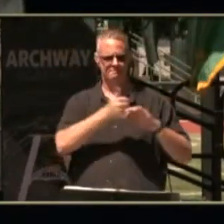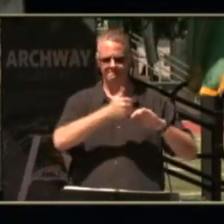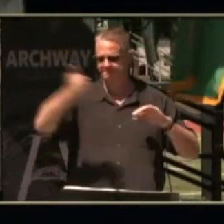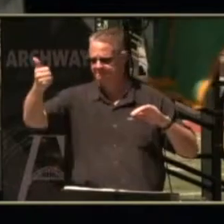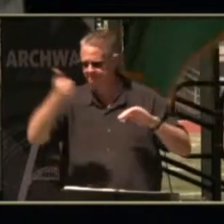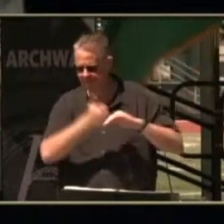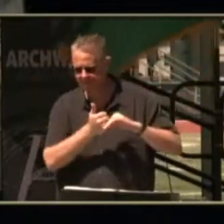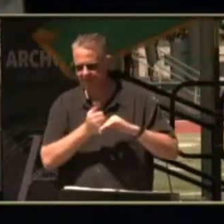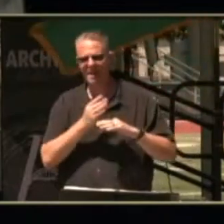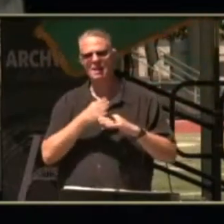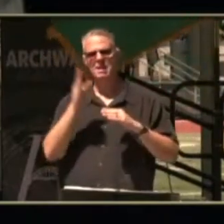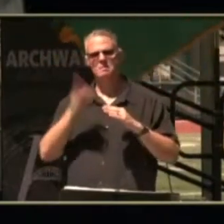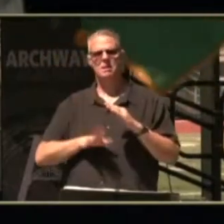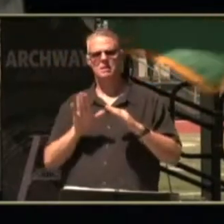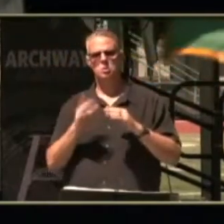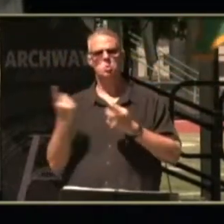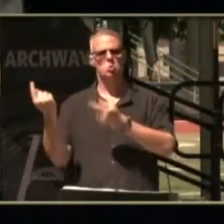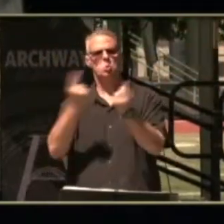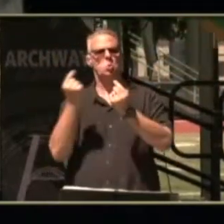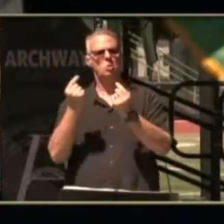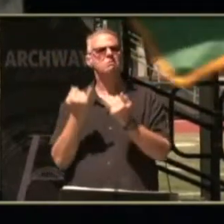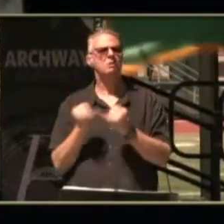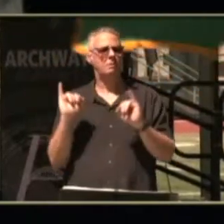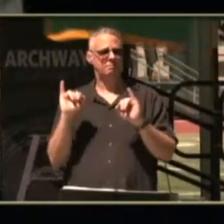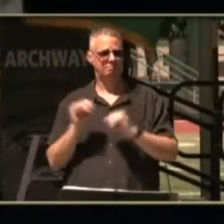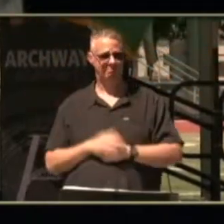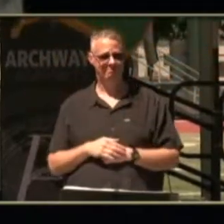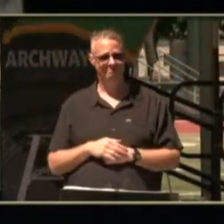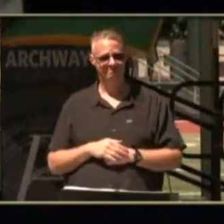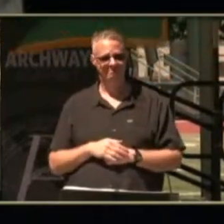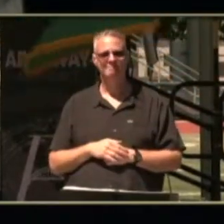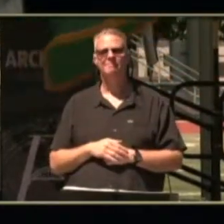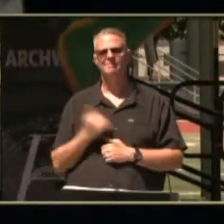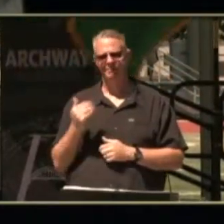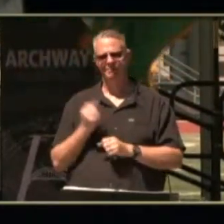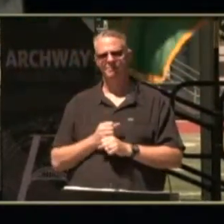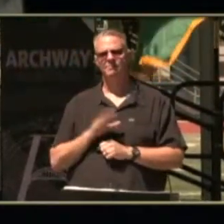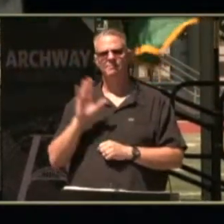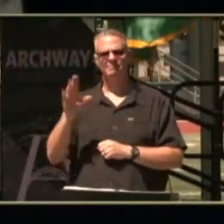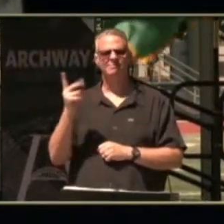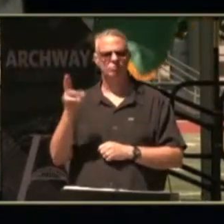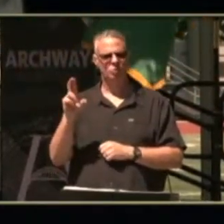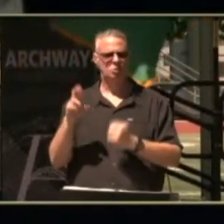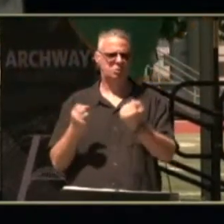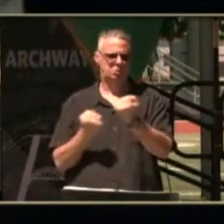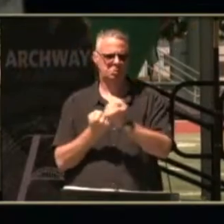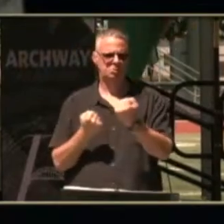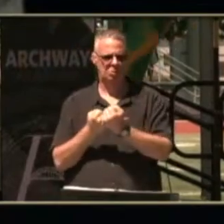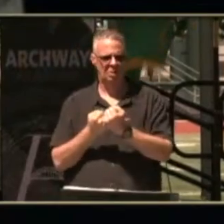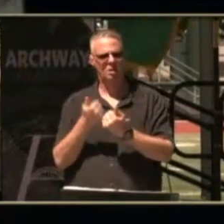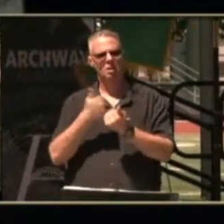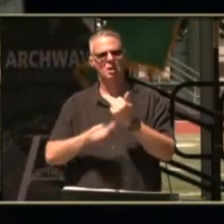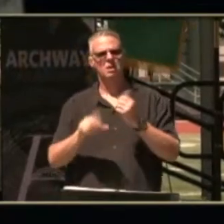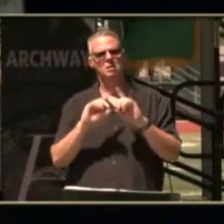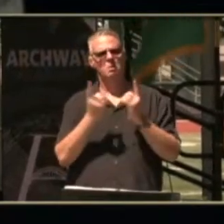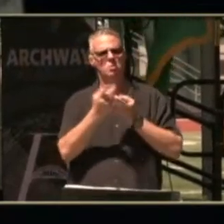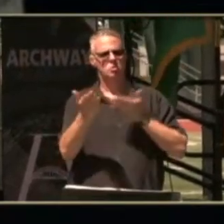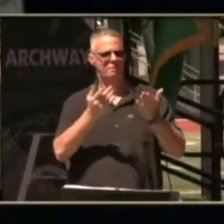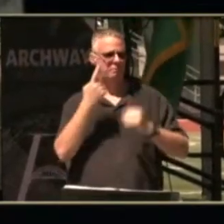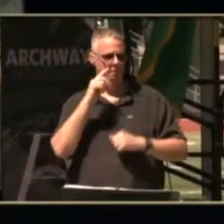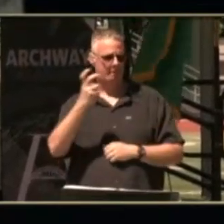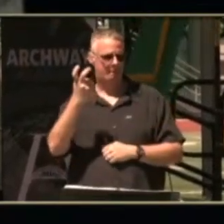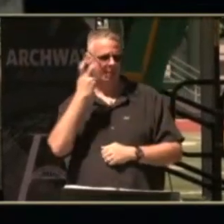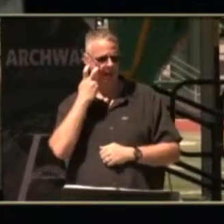and complete his errand independently josander is receiving vocational rehabilitation support from the department of services for the blind